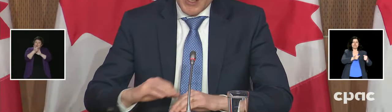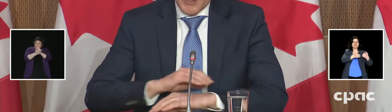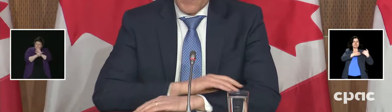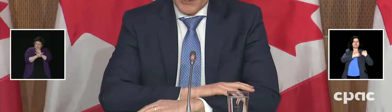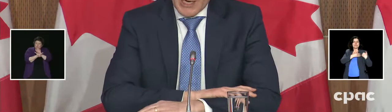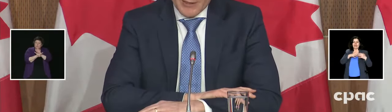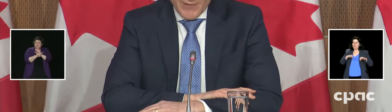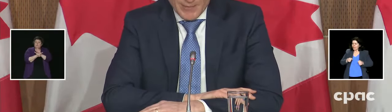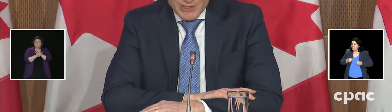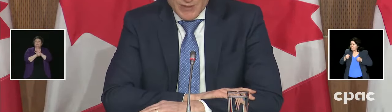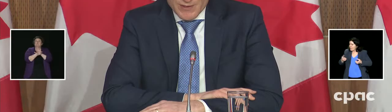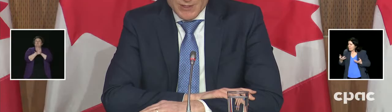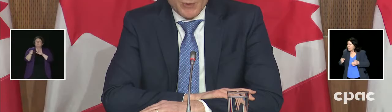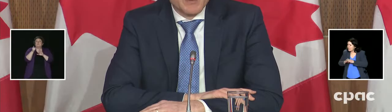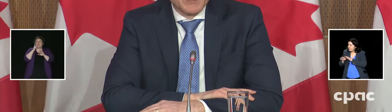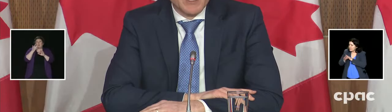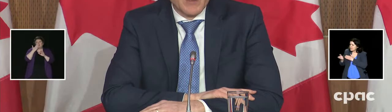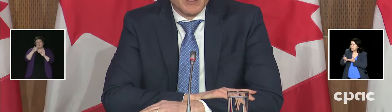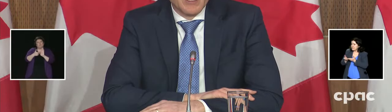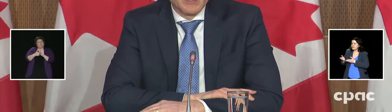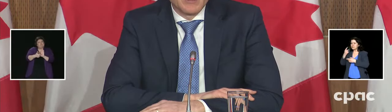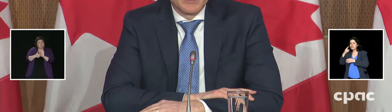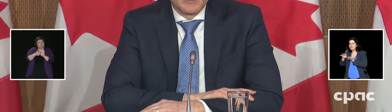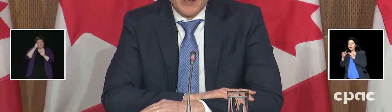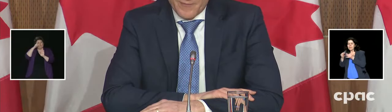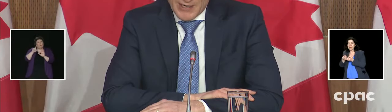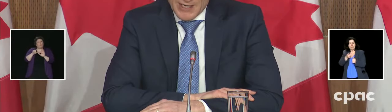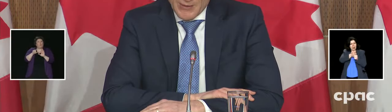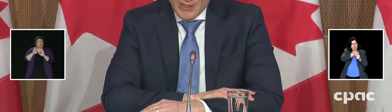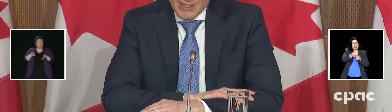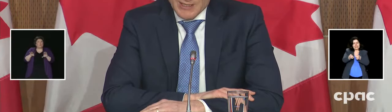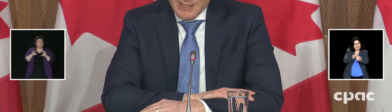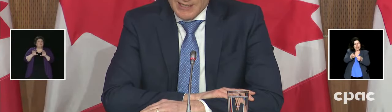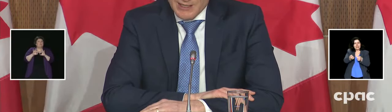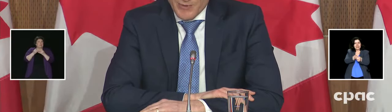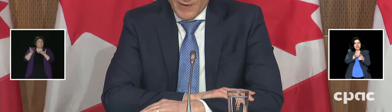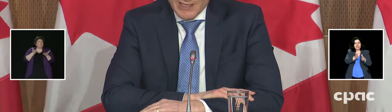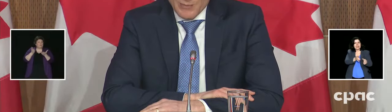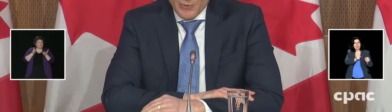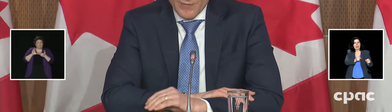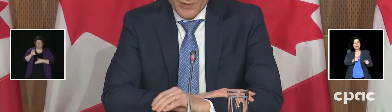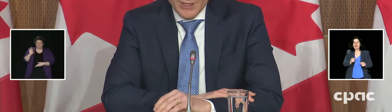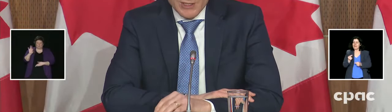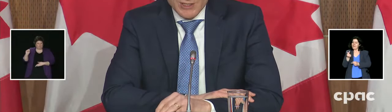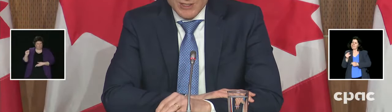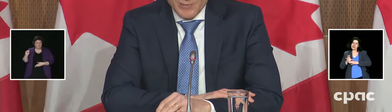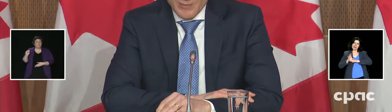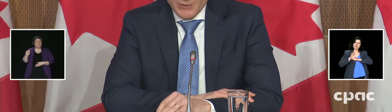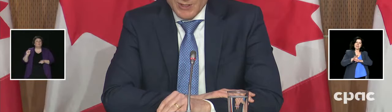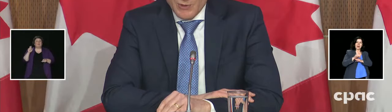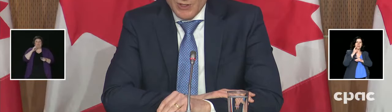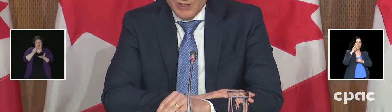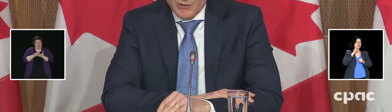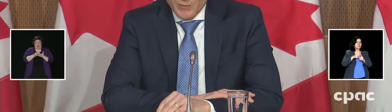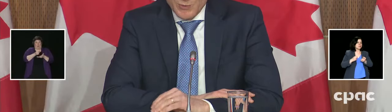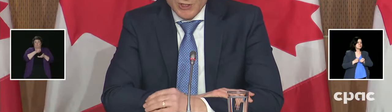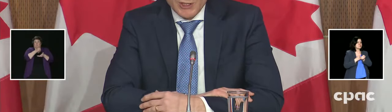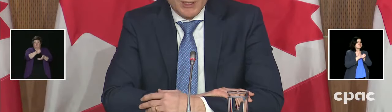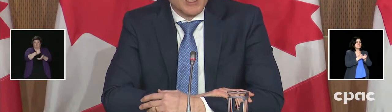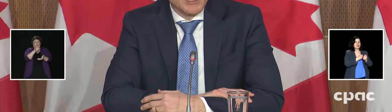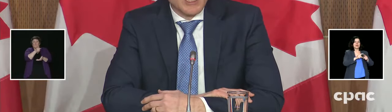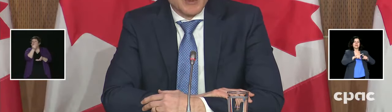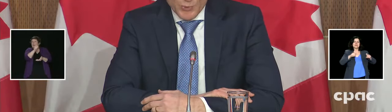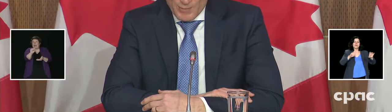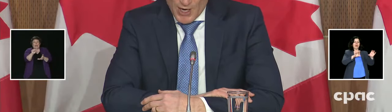for child and family services. More specifically, the funding is intended to provide support for Indigenous peoples' communities and groups